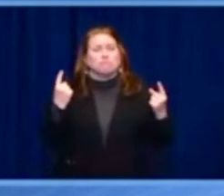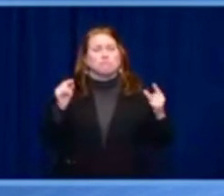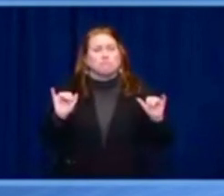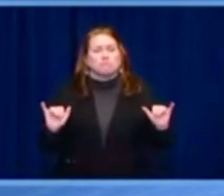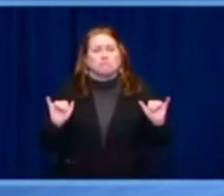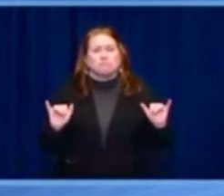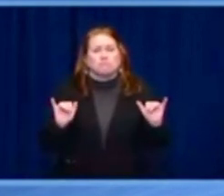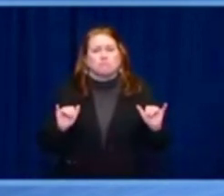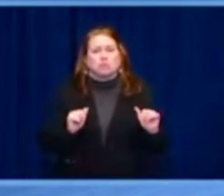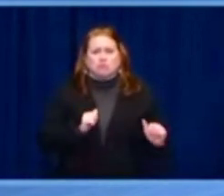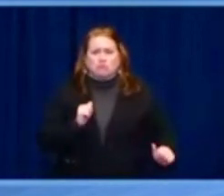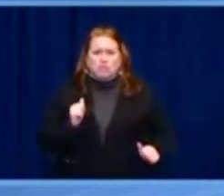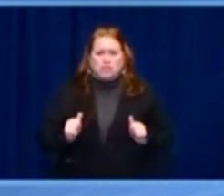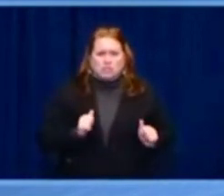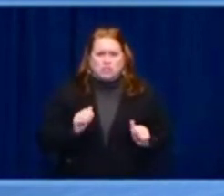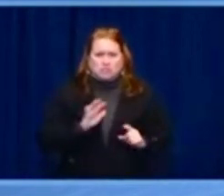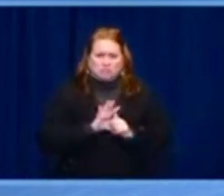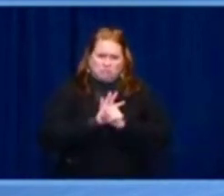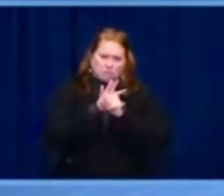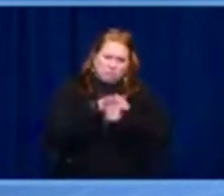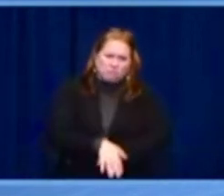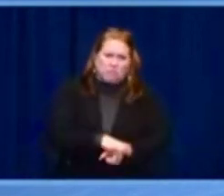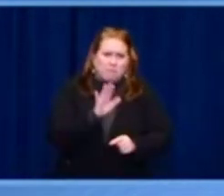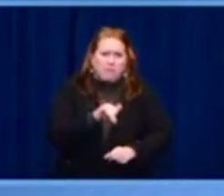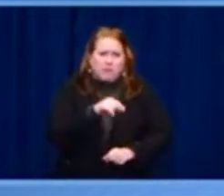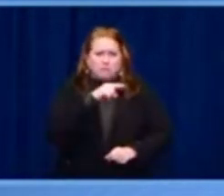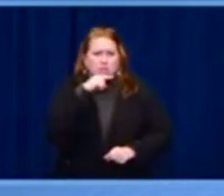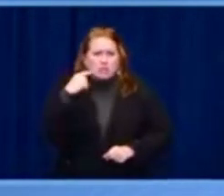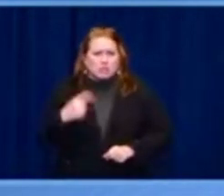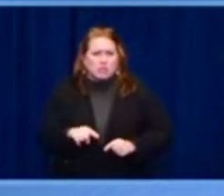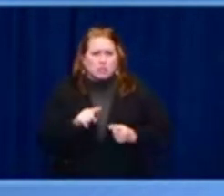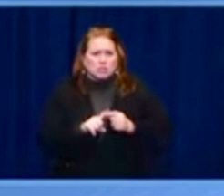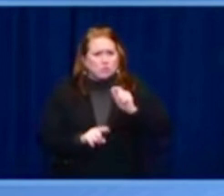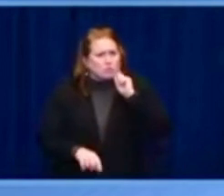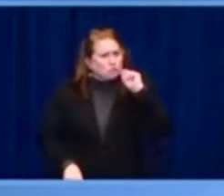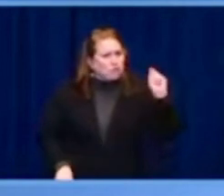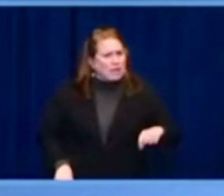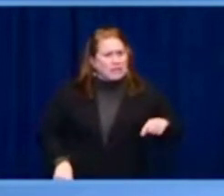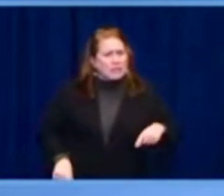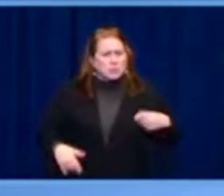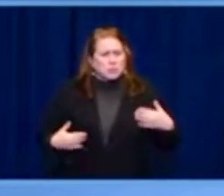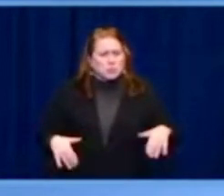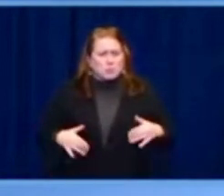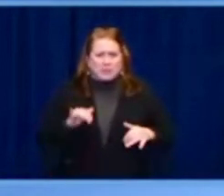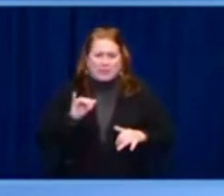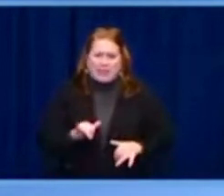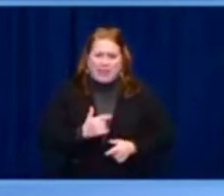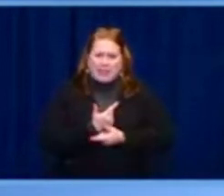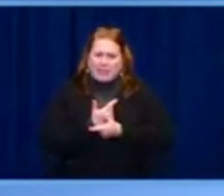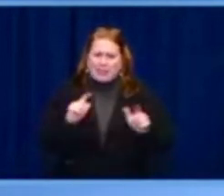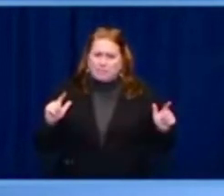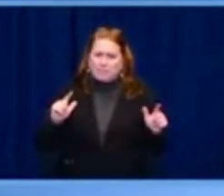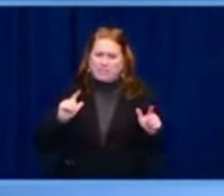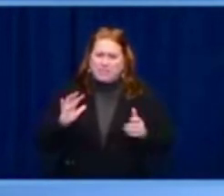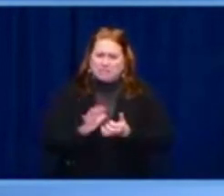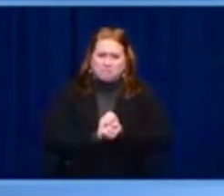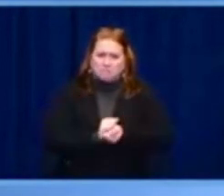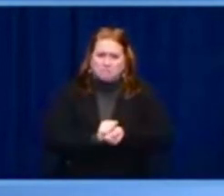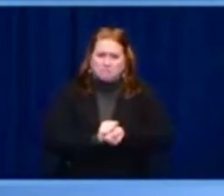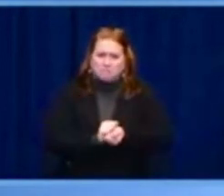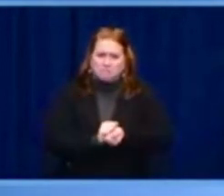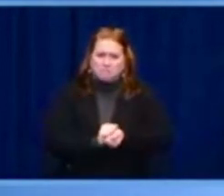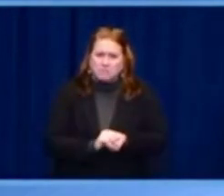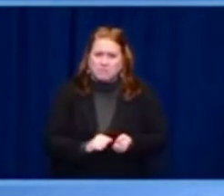comes under attack in a way that claims the lives of hundreds of its citizens, displaces hundreds